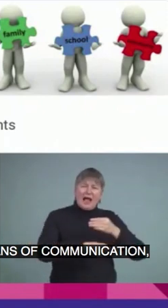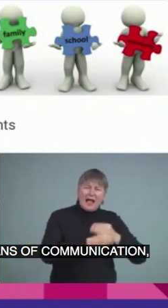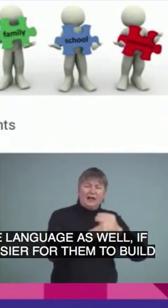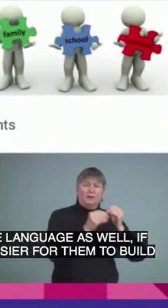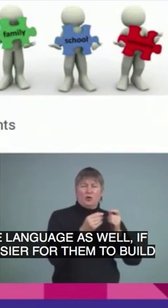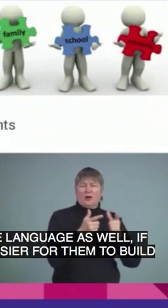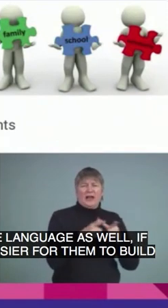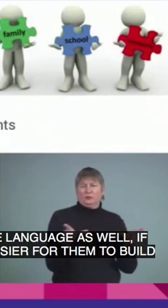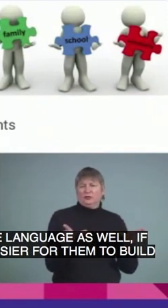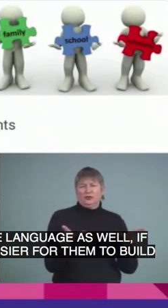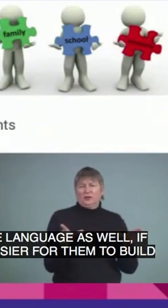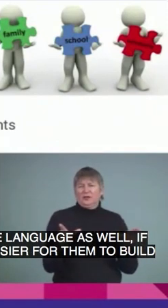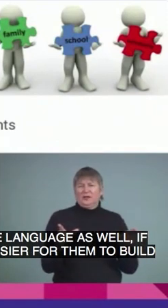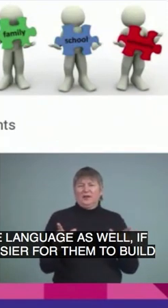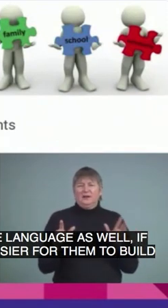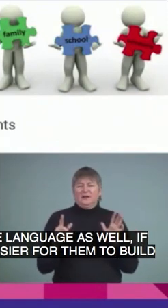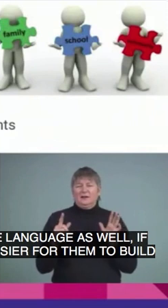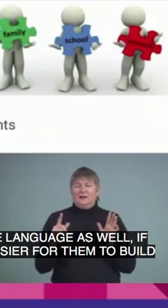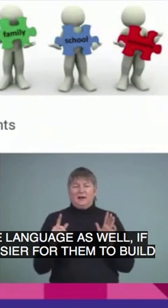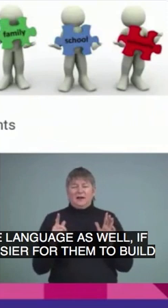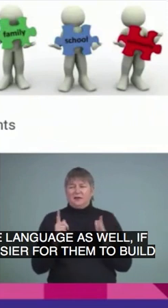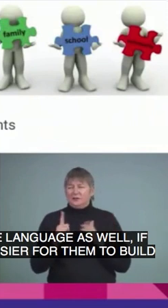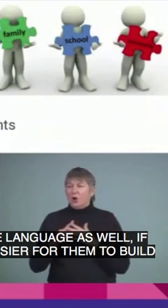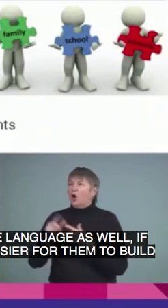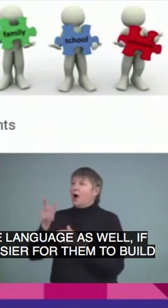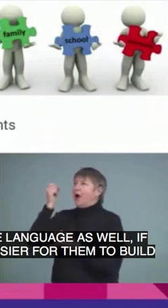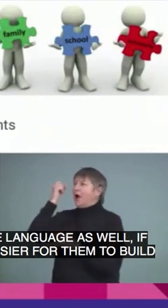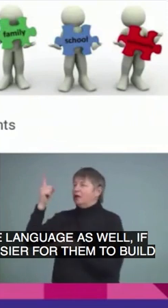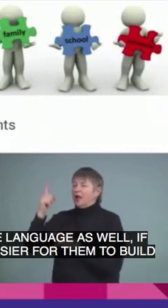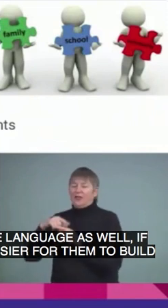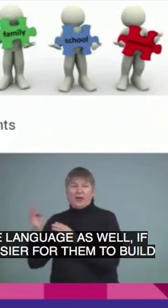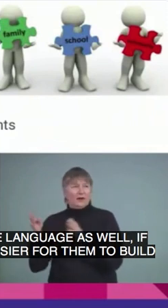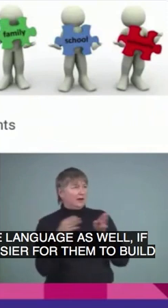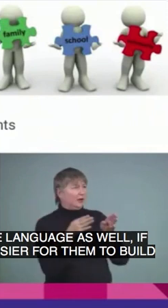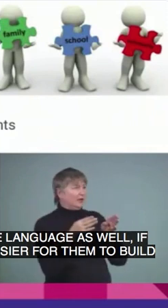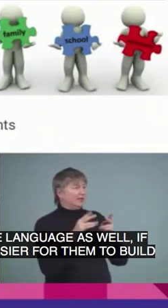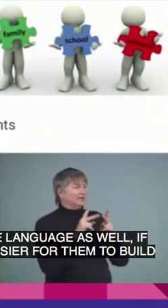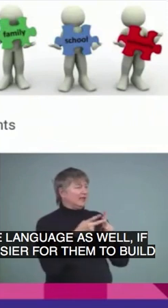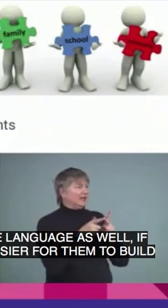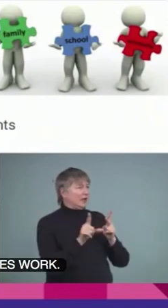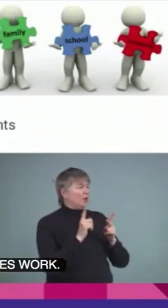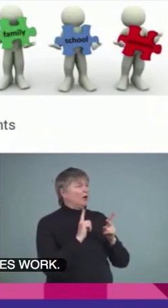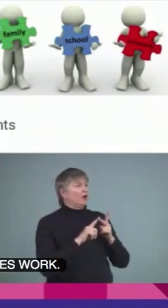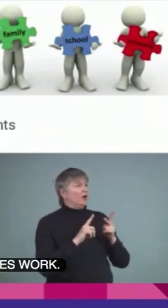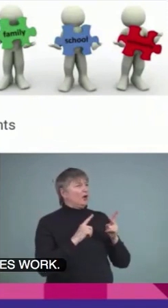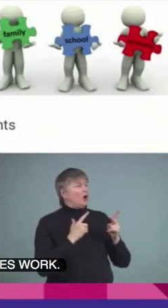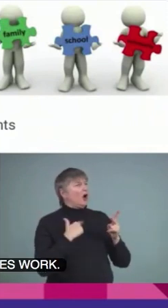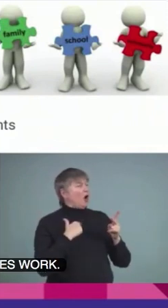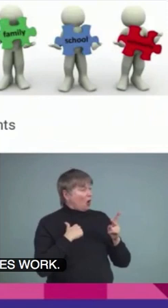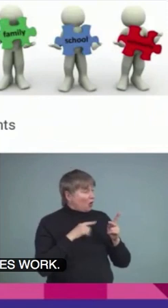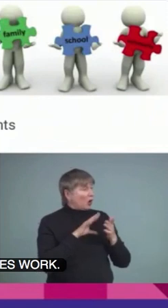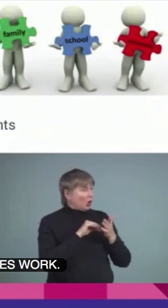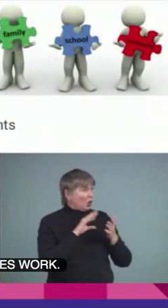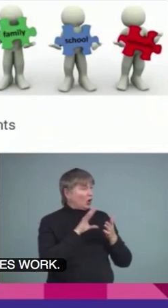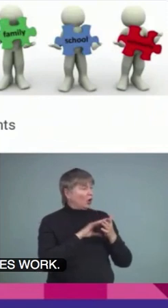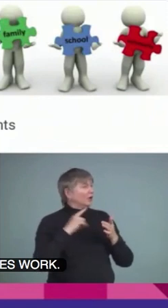Because we only understand how languages work. We do that once, and then we build words on